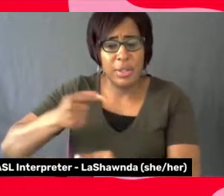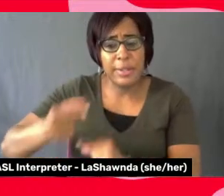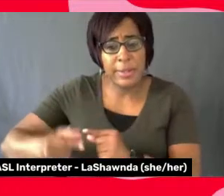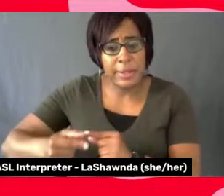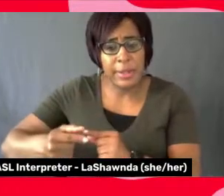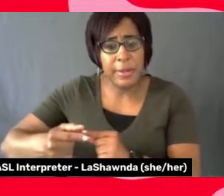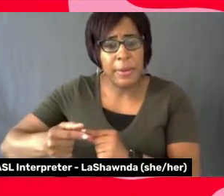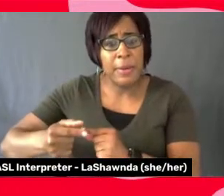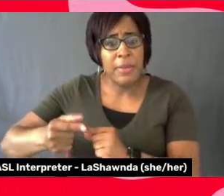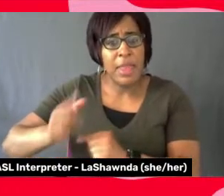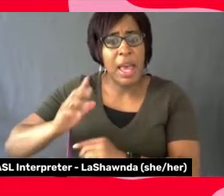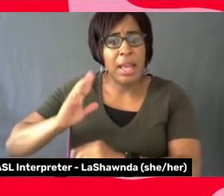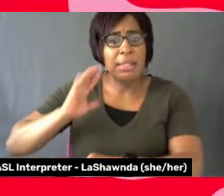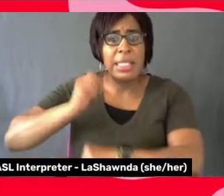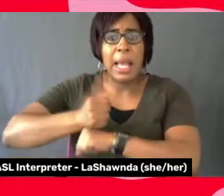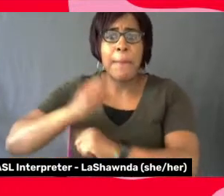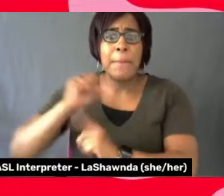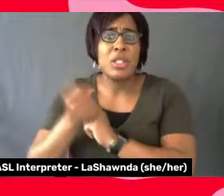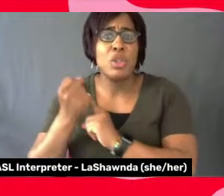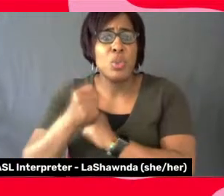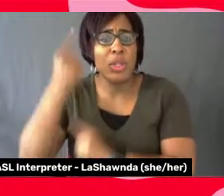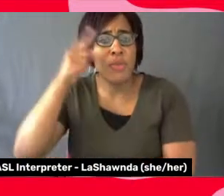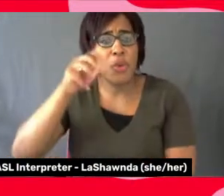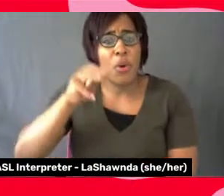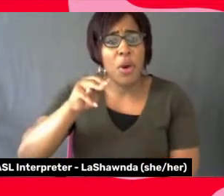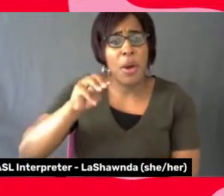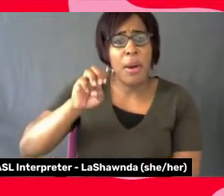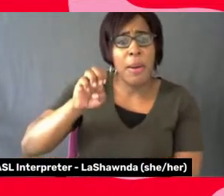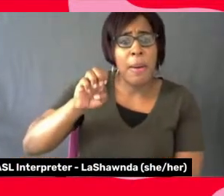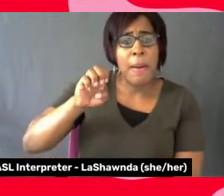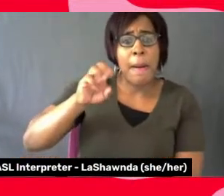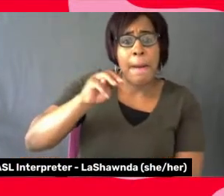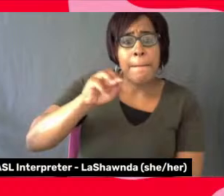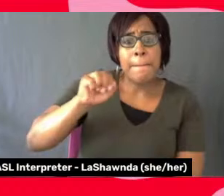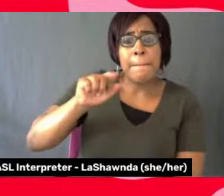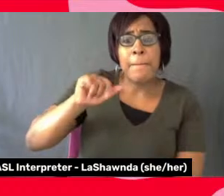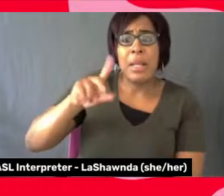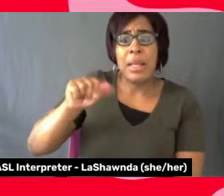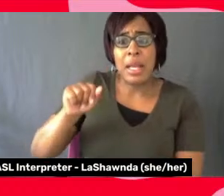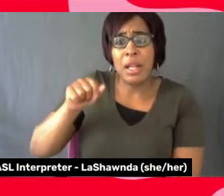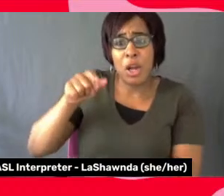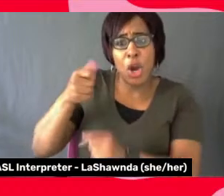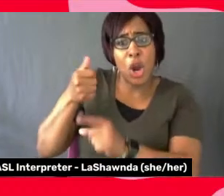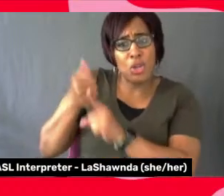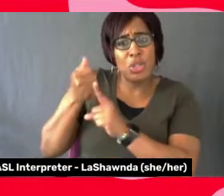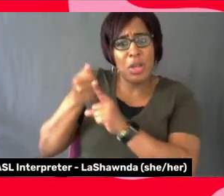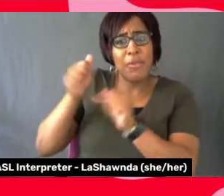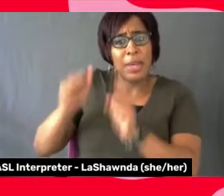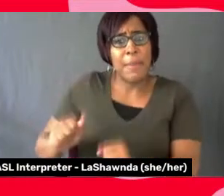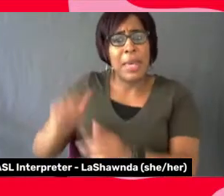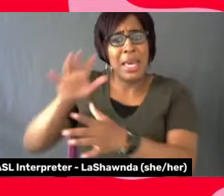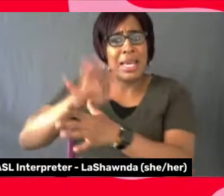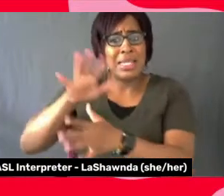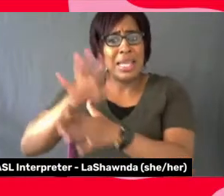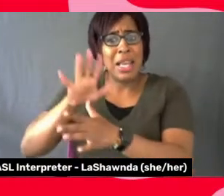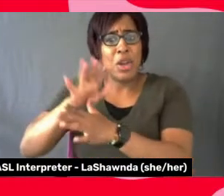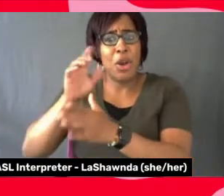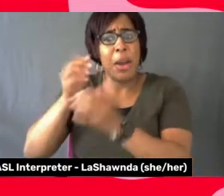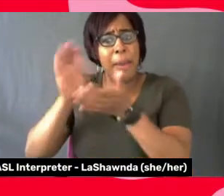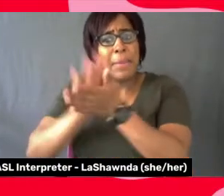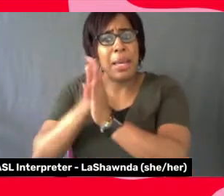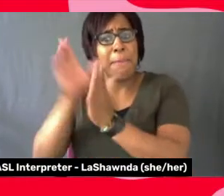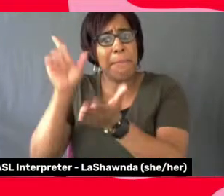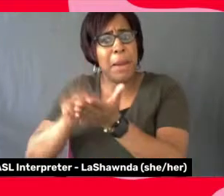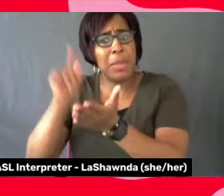Melaina, that we're millennium, where she can be a senior and get published instead of, you know, competing so hard